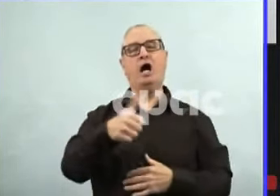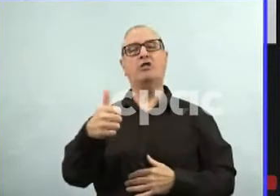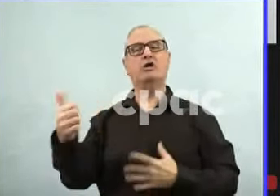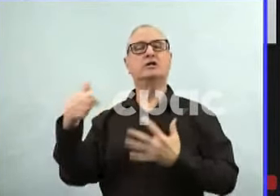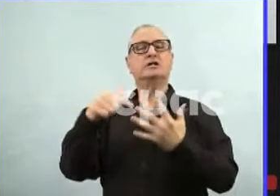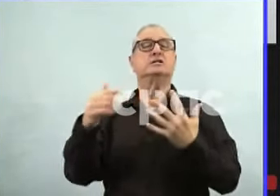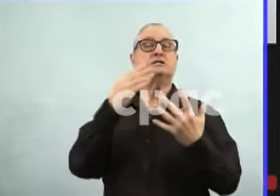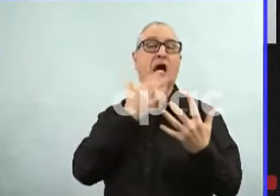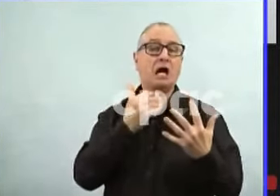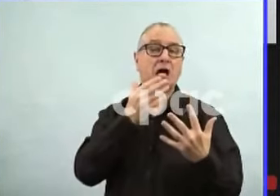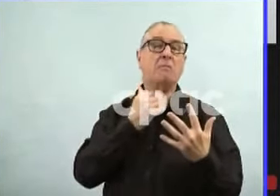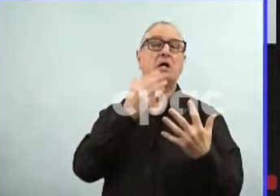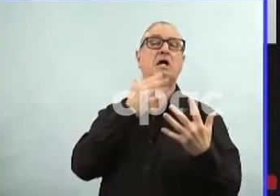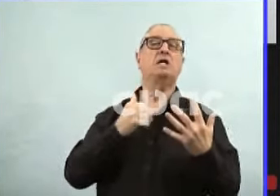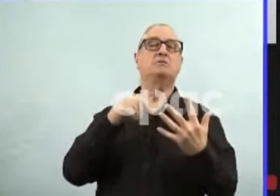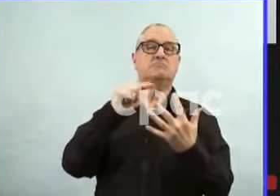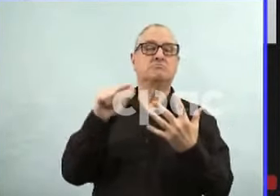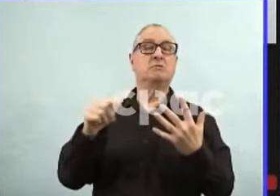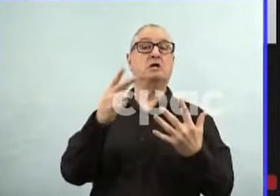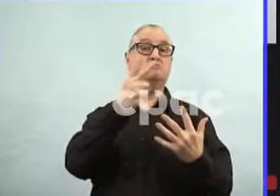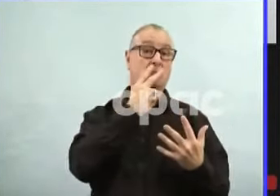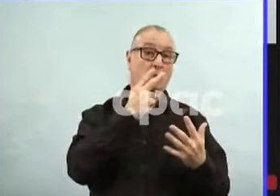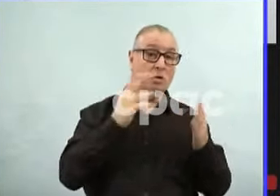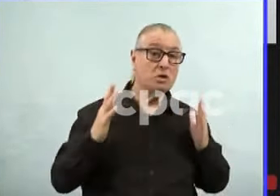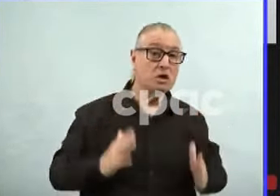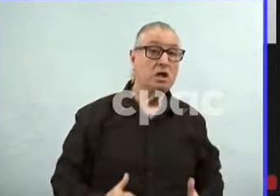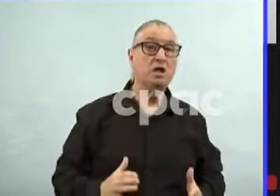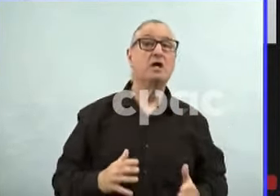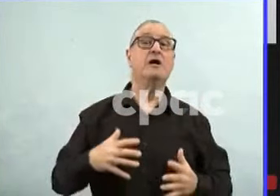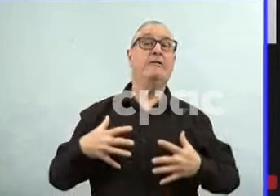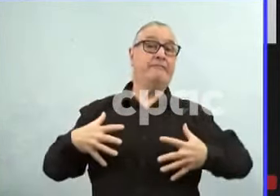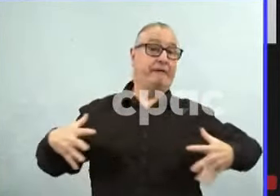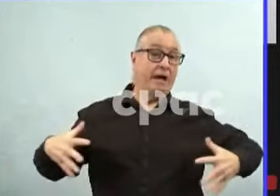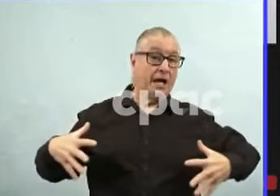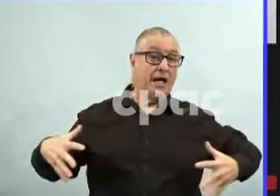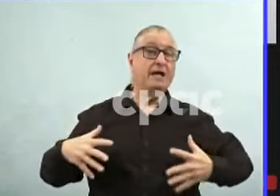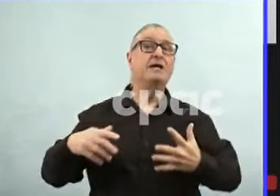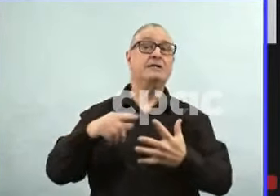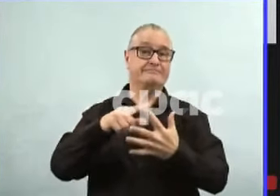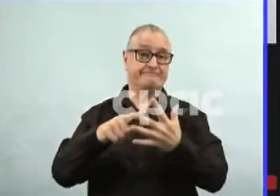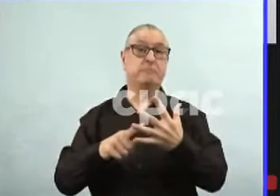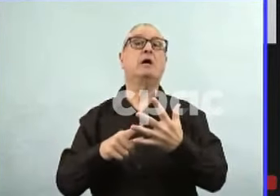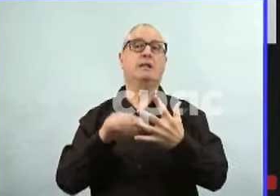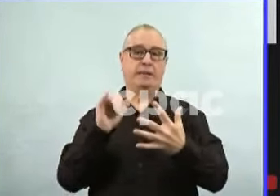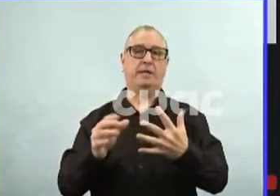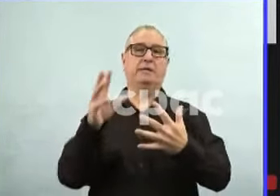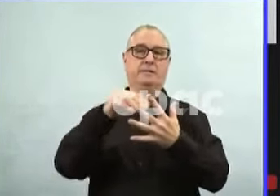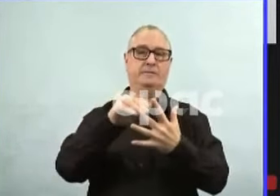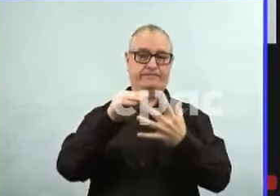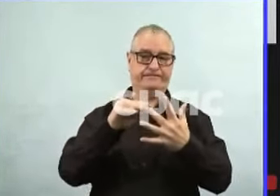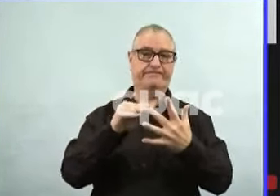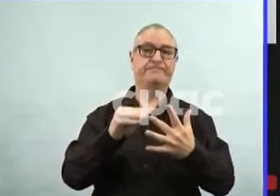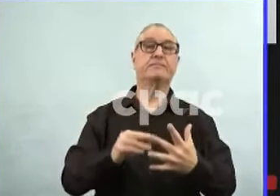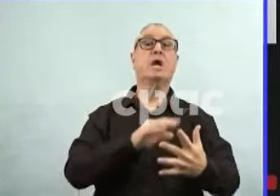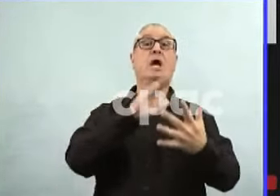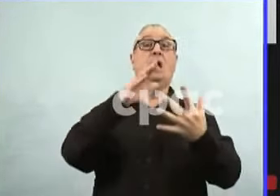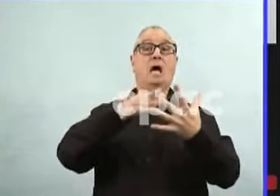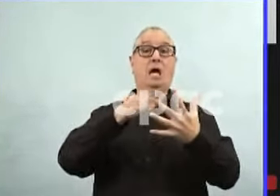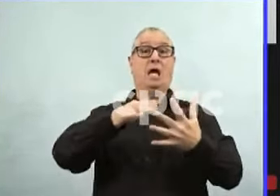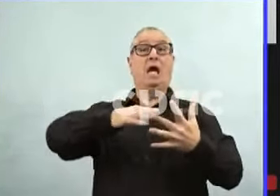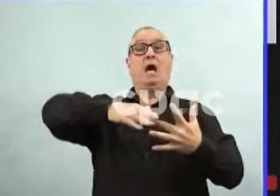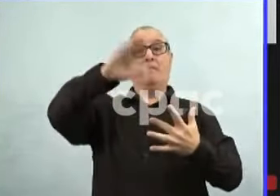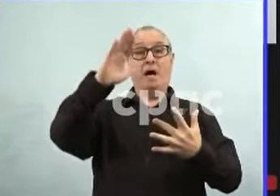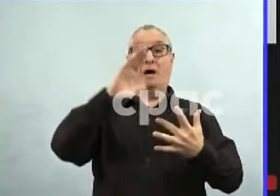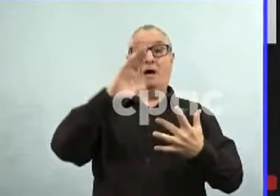18 to of age and are fully